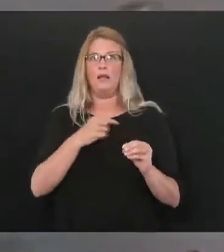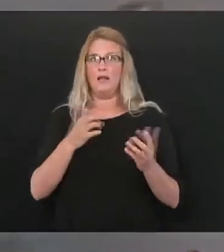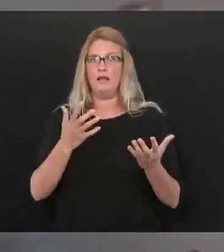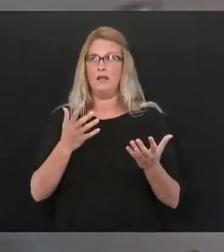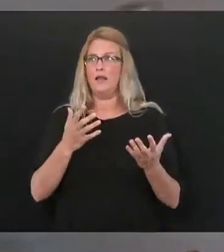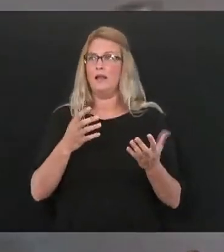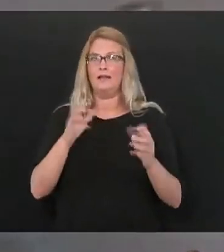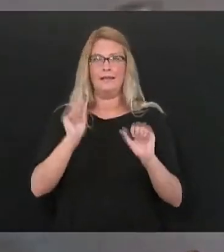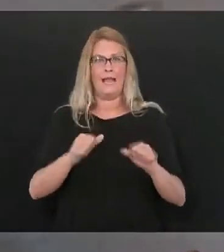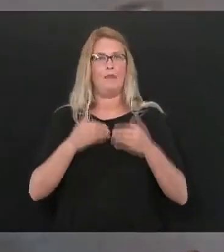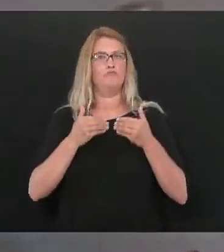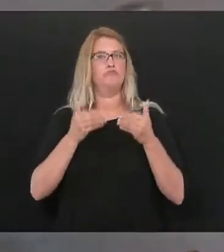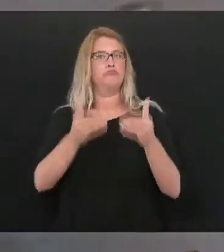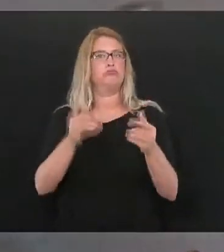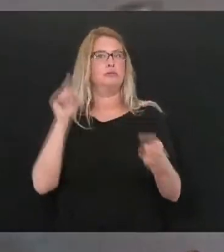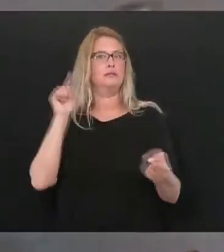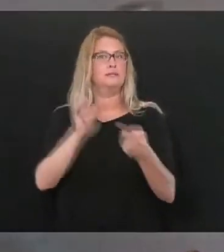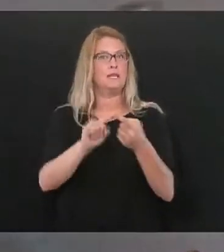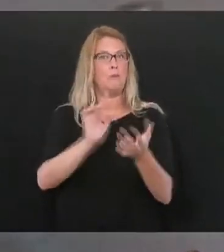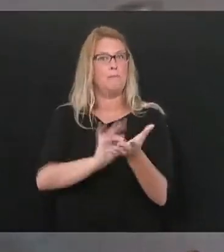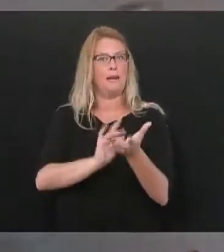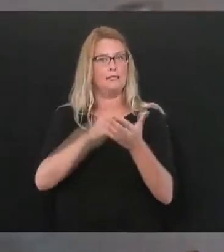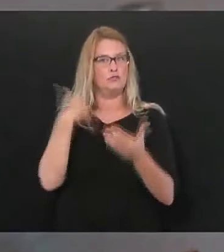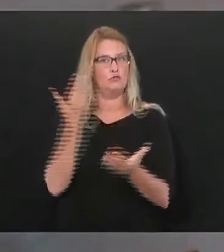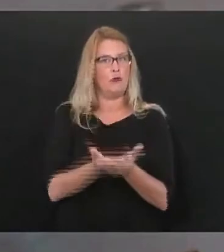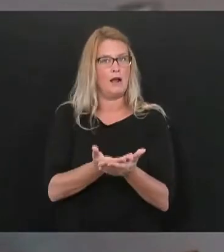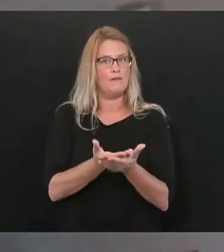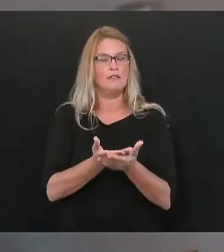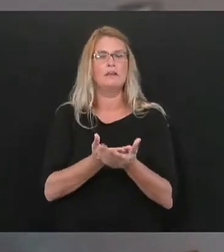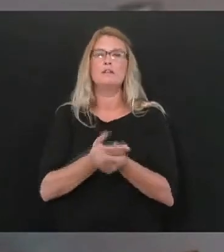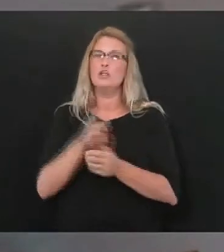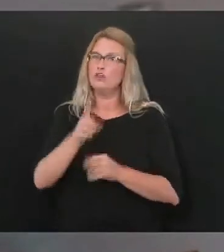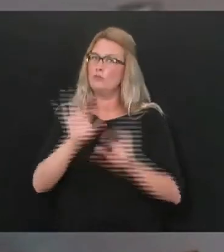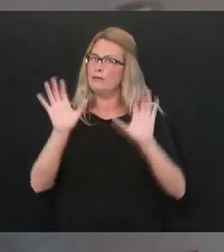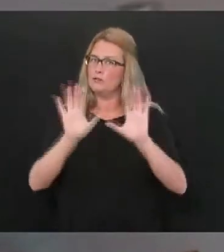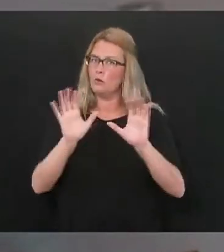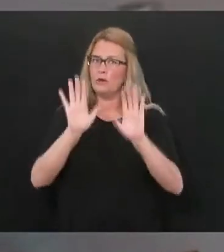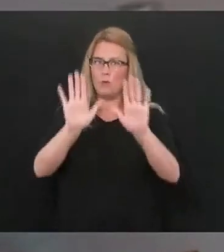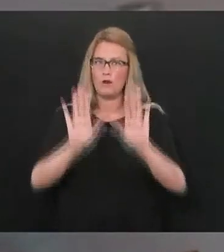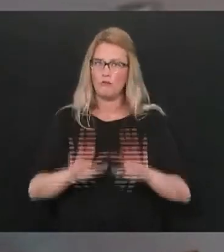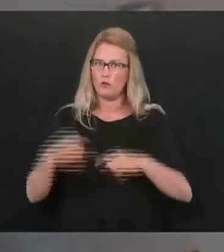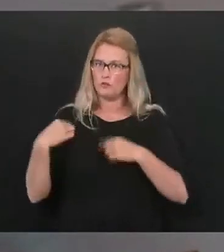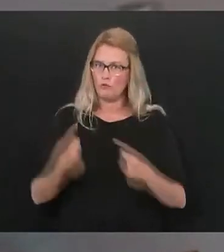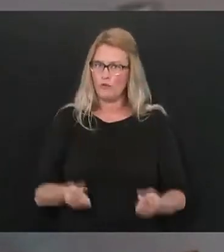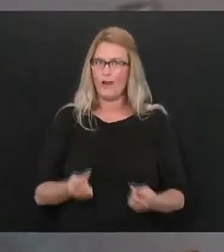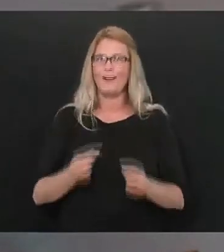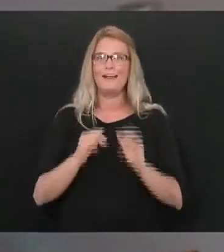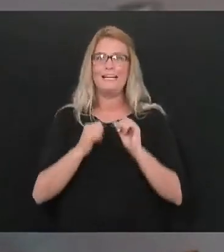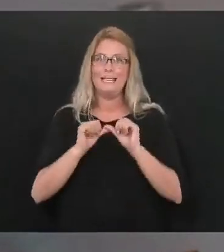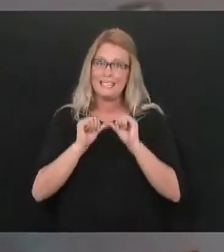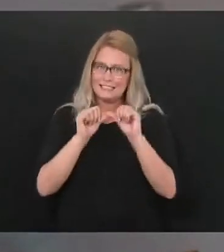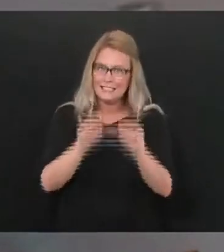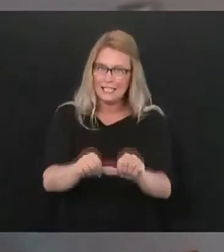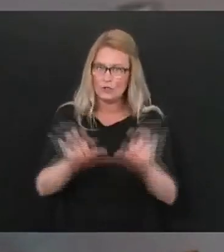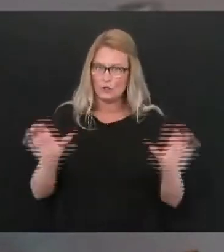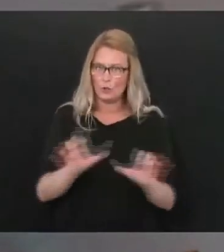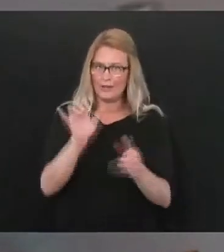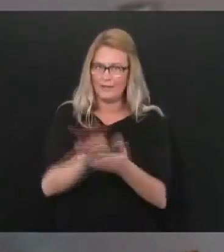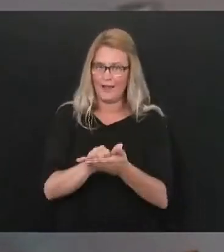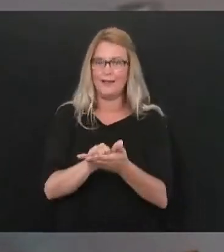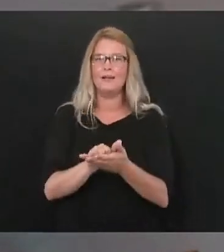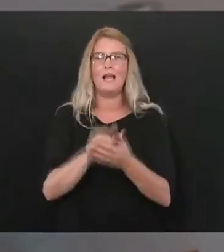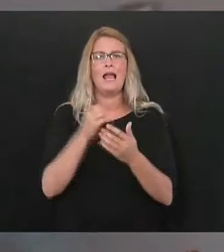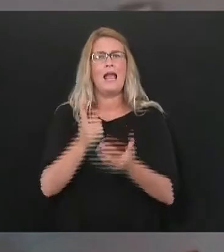vaccine so West Virginia you've been great so far keep it up be the model and help us protect our state